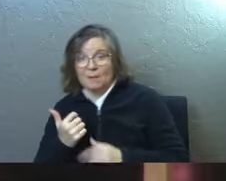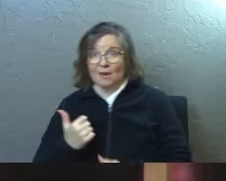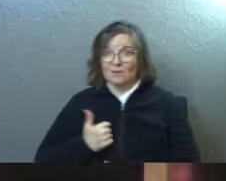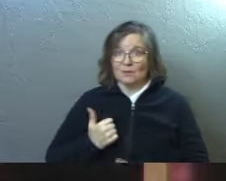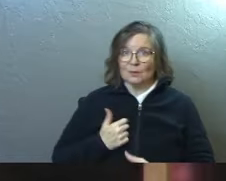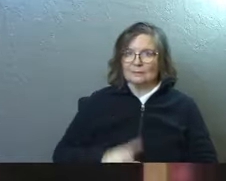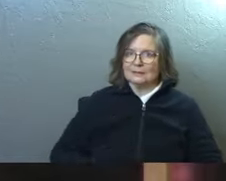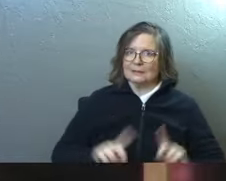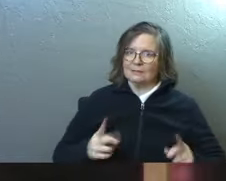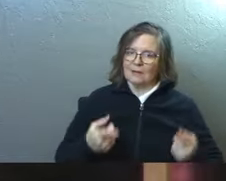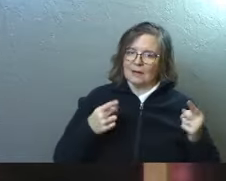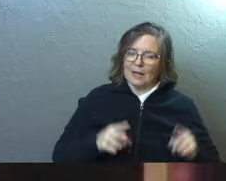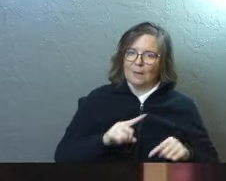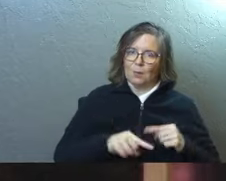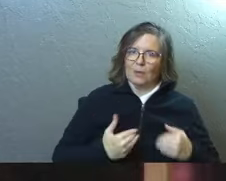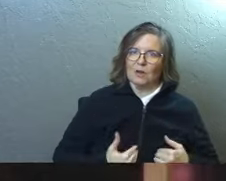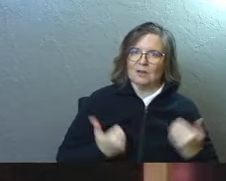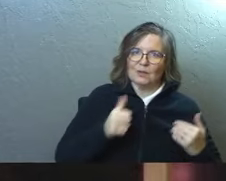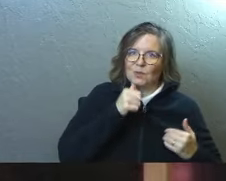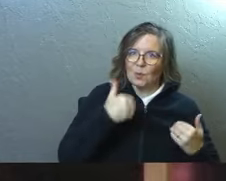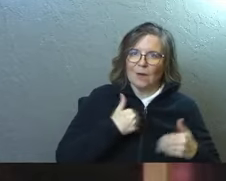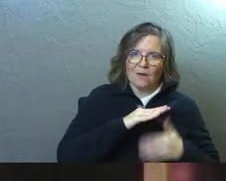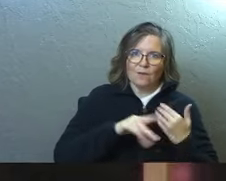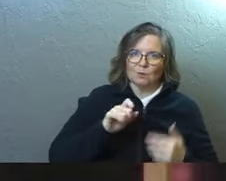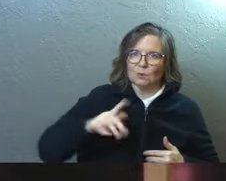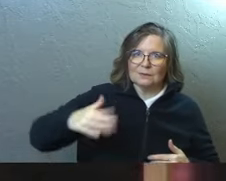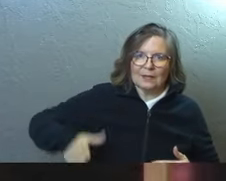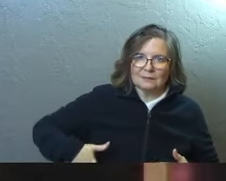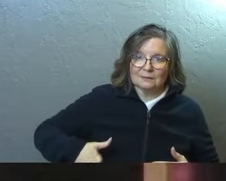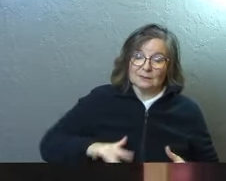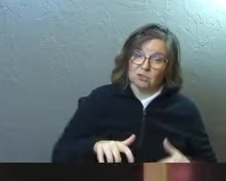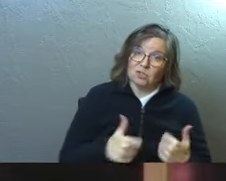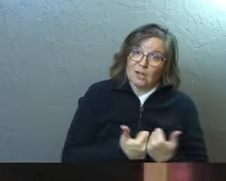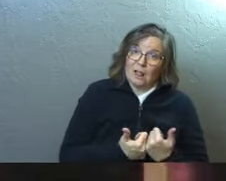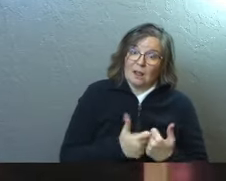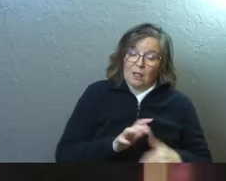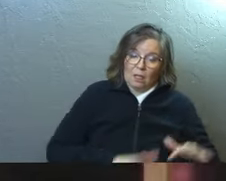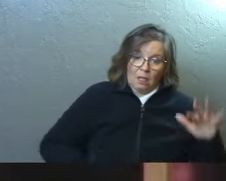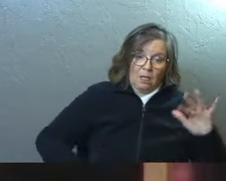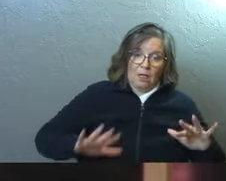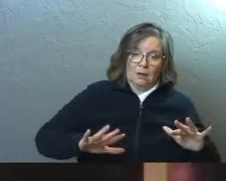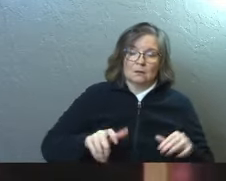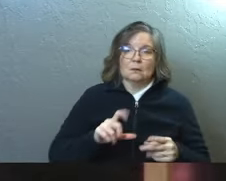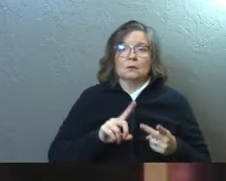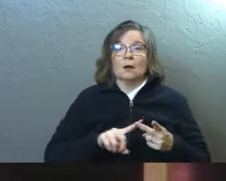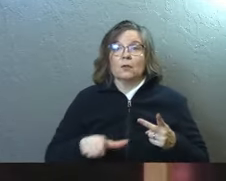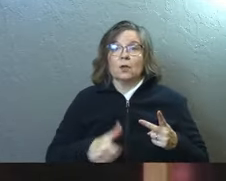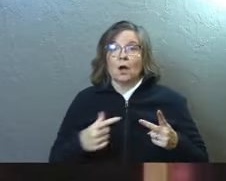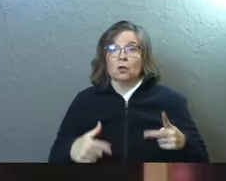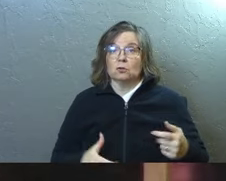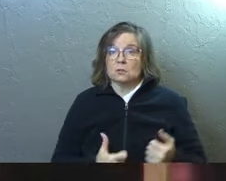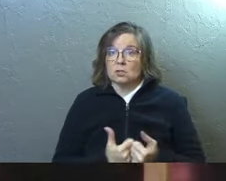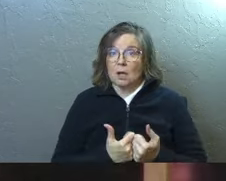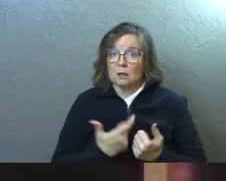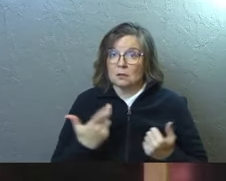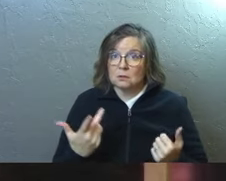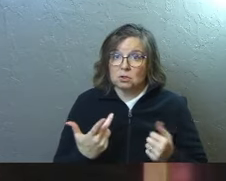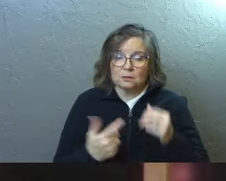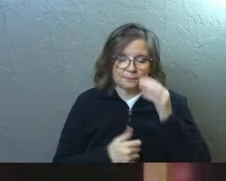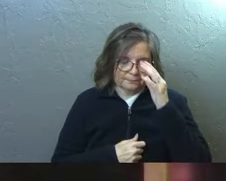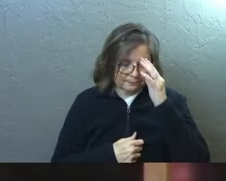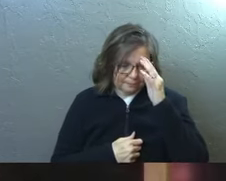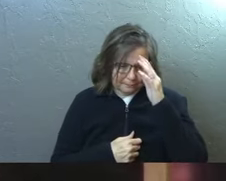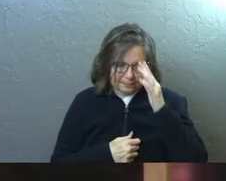often happens when they're very, very, young. It's a challenge. The other challenge he said that soldiers tend to go through is that